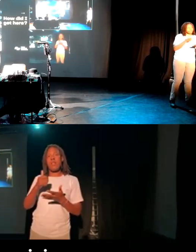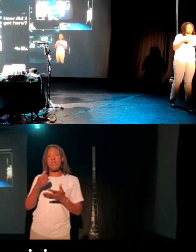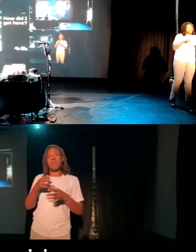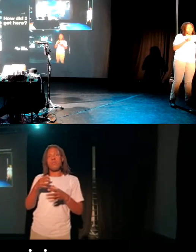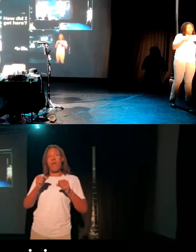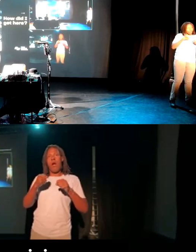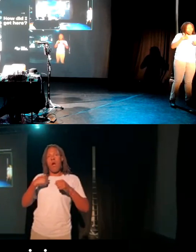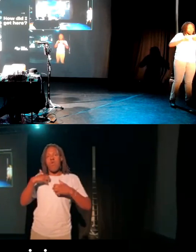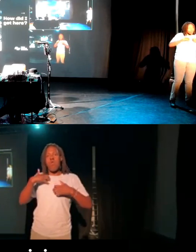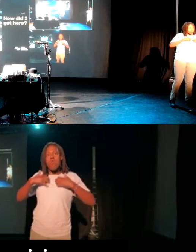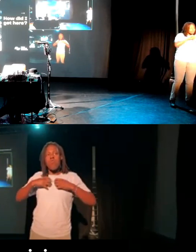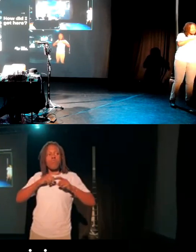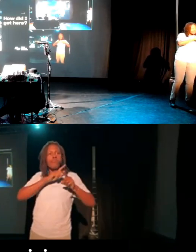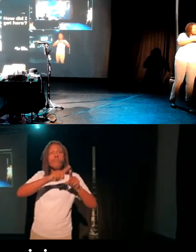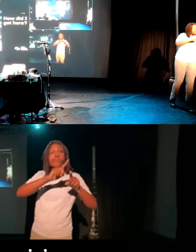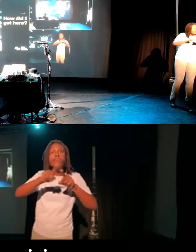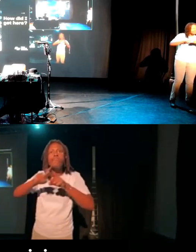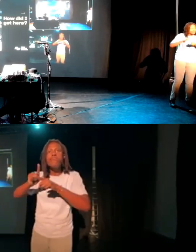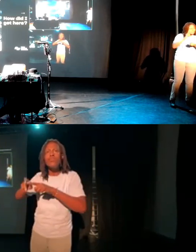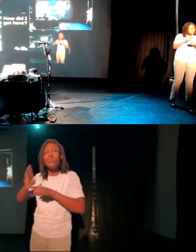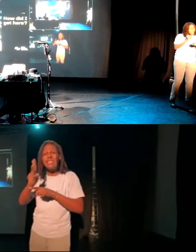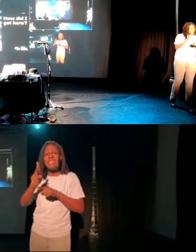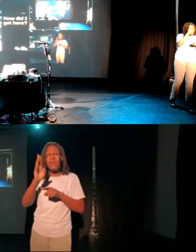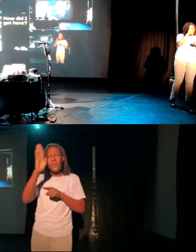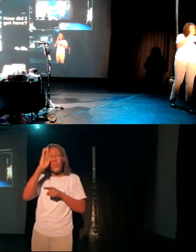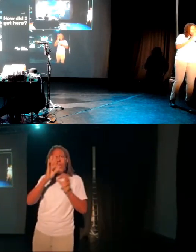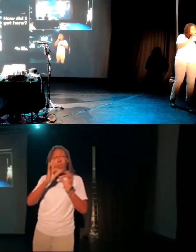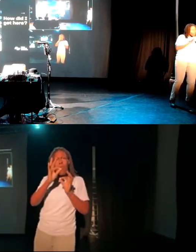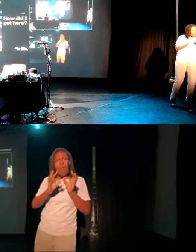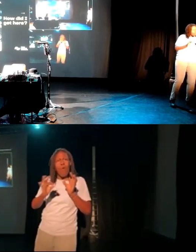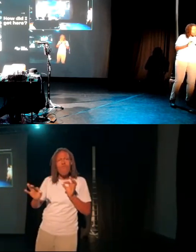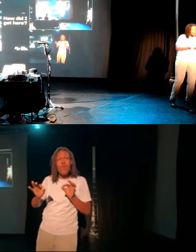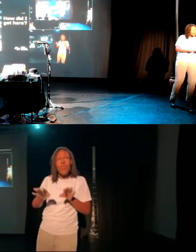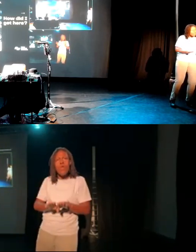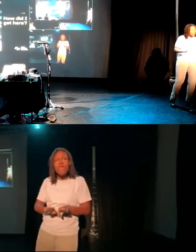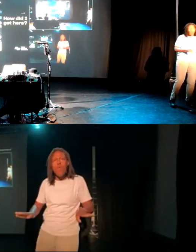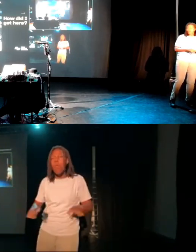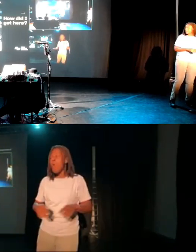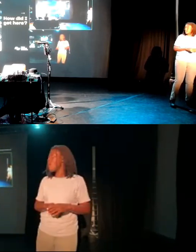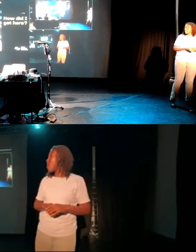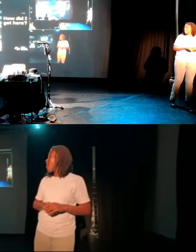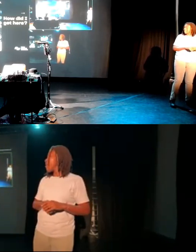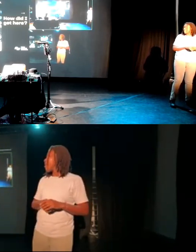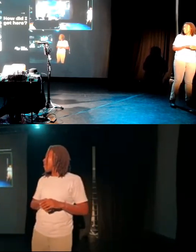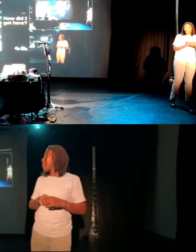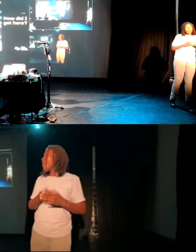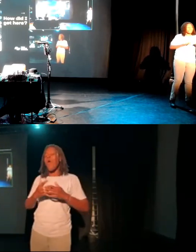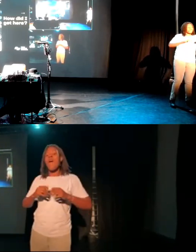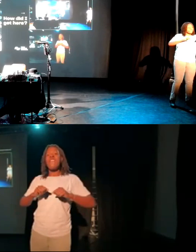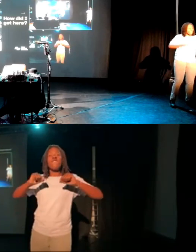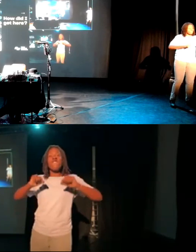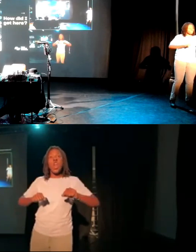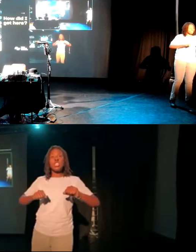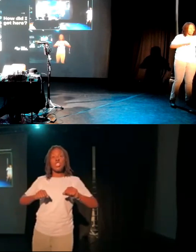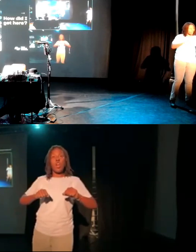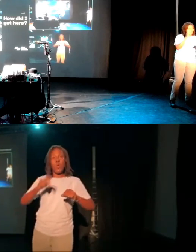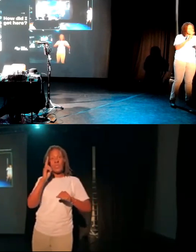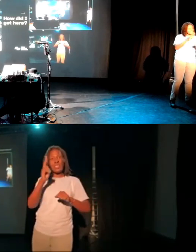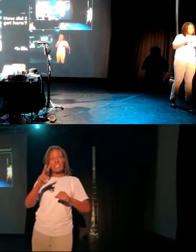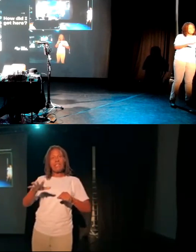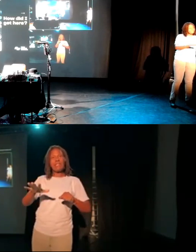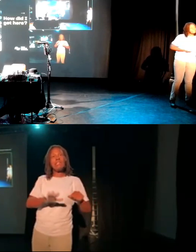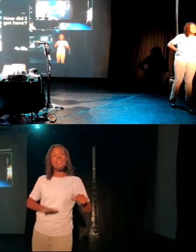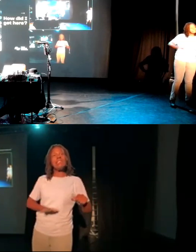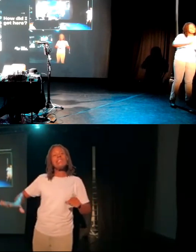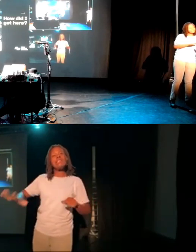even then you can see there's some dangerous wiring on the floor. A lot of flat pack furniture in my life. So it's how did I get from there to here